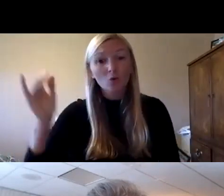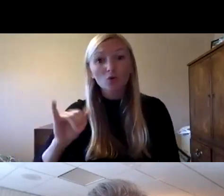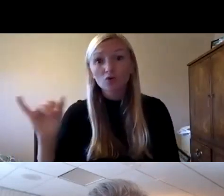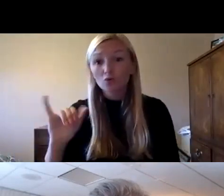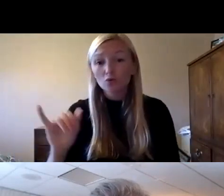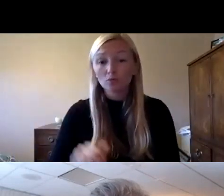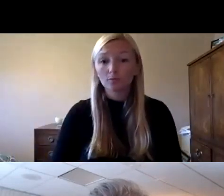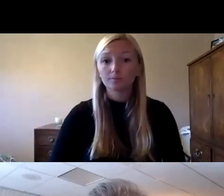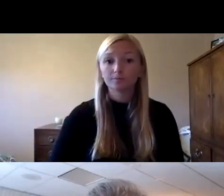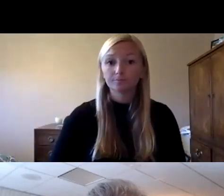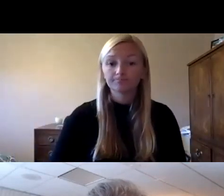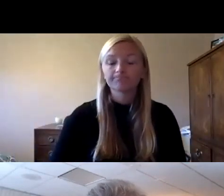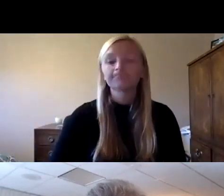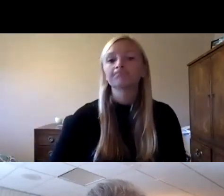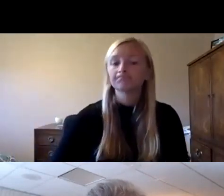spaces